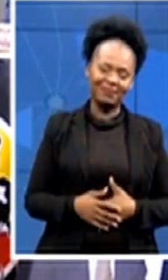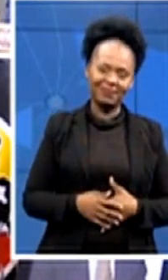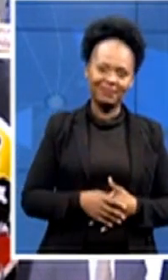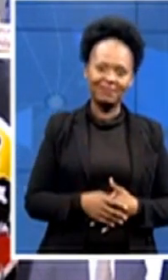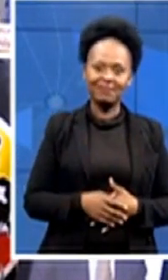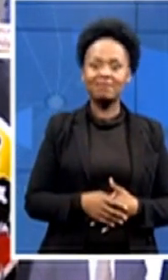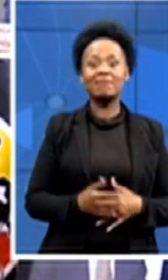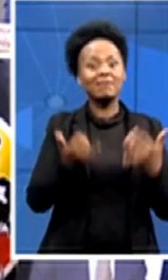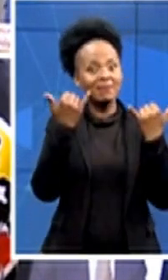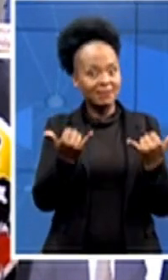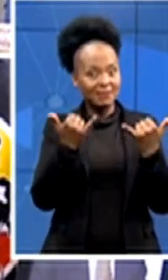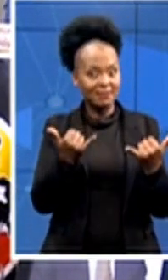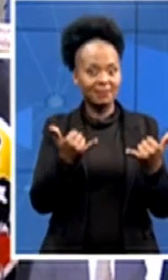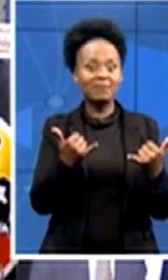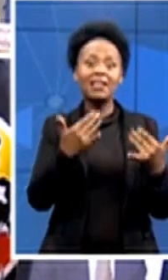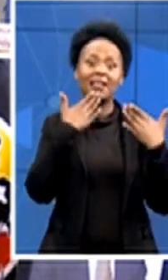top 400